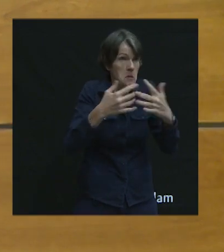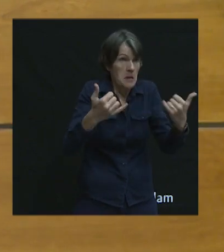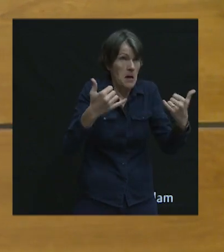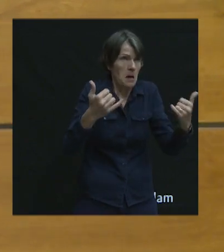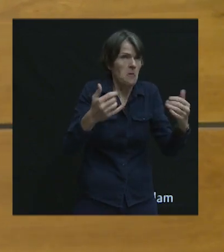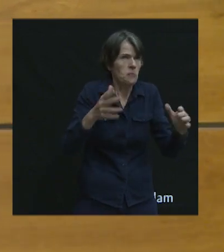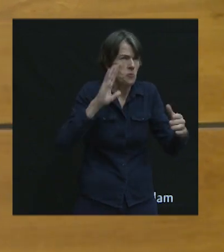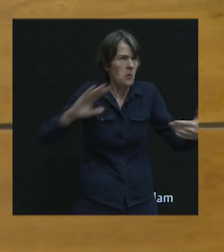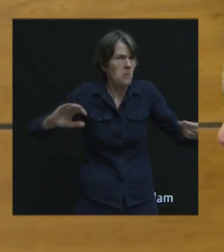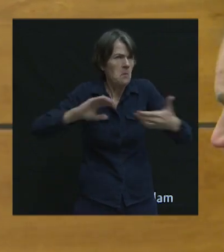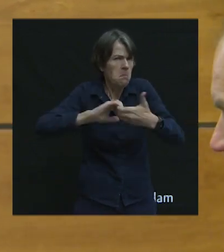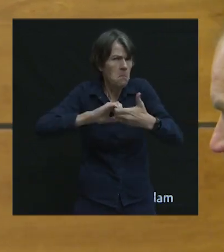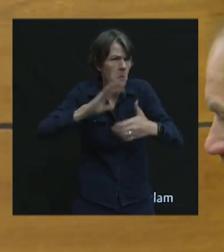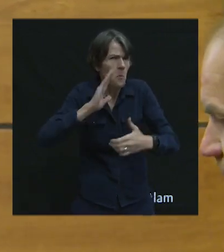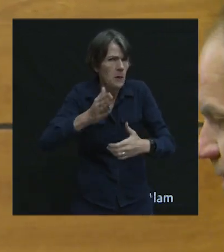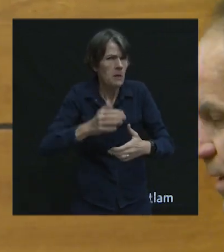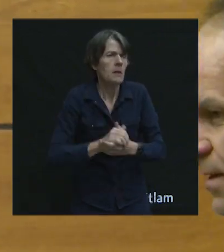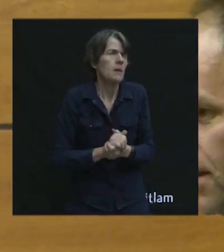city centre plan.